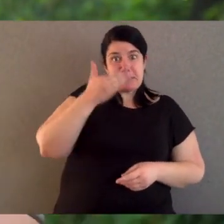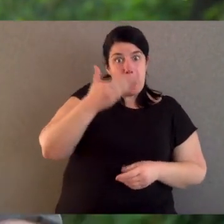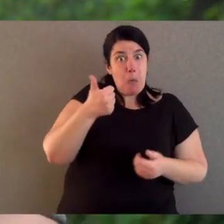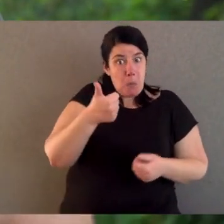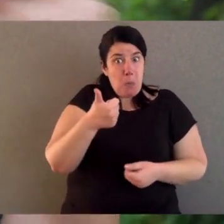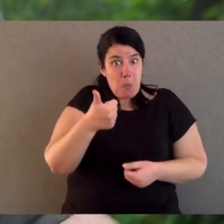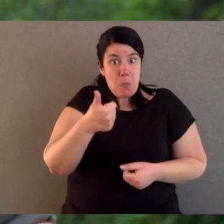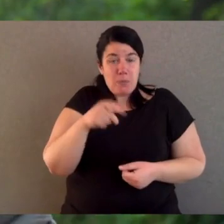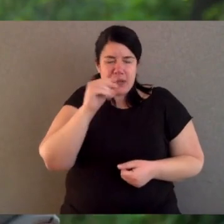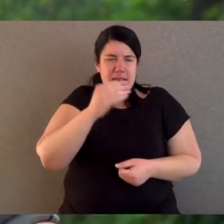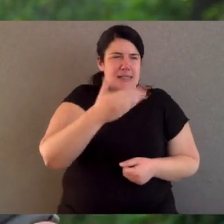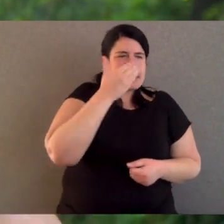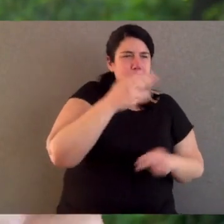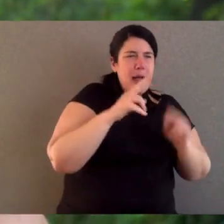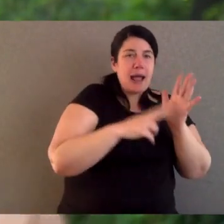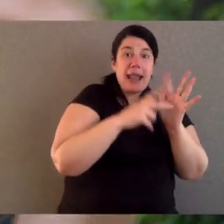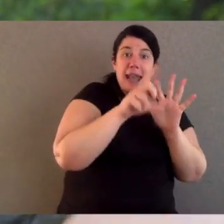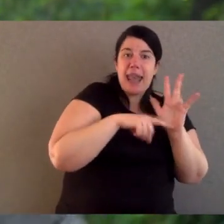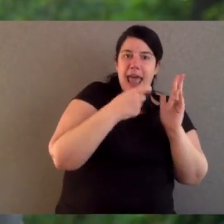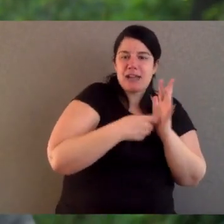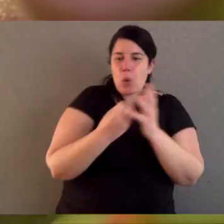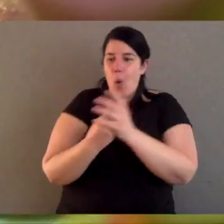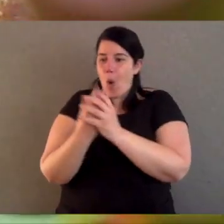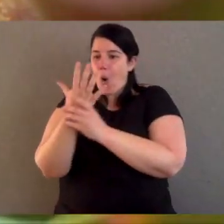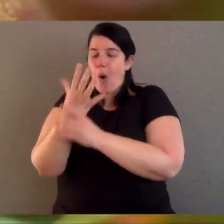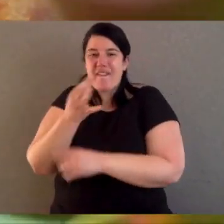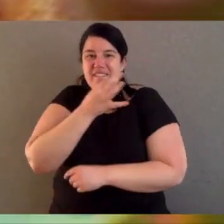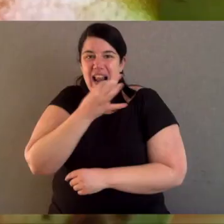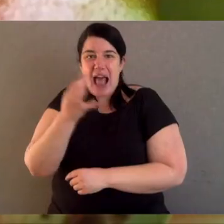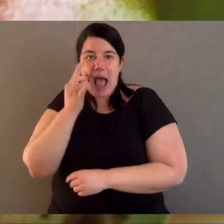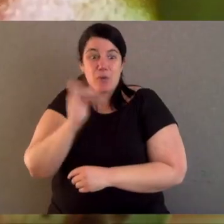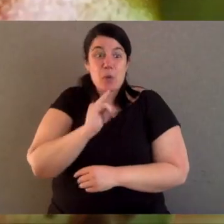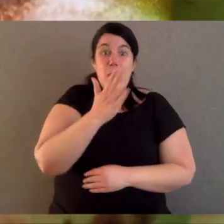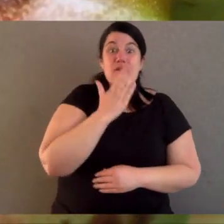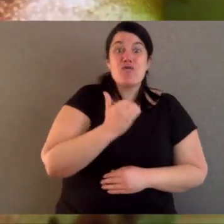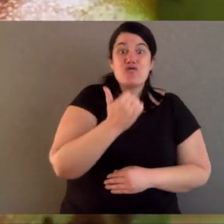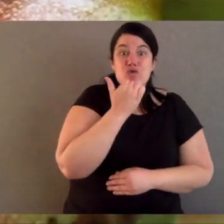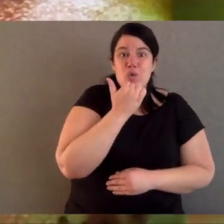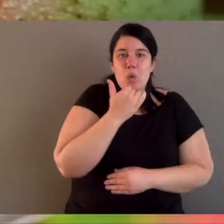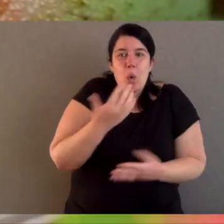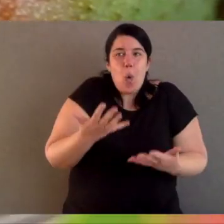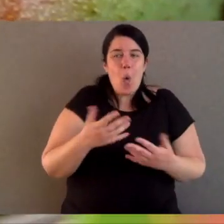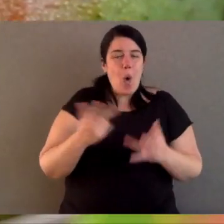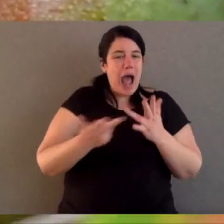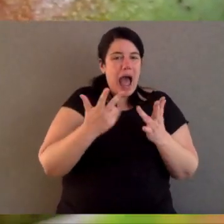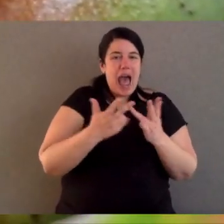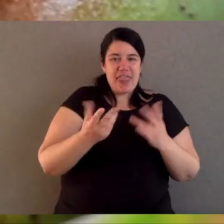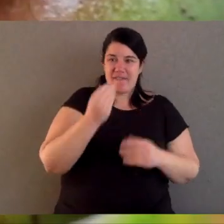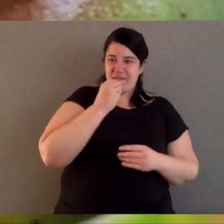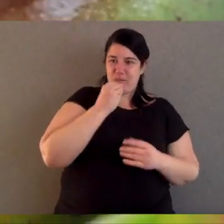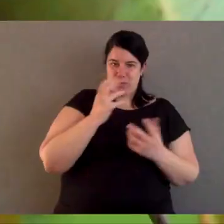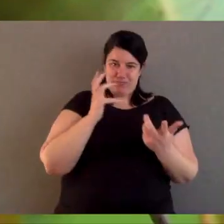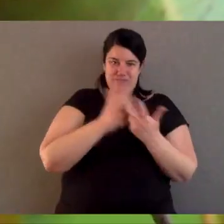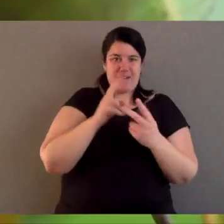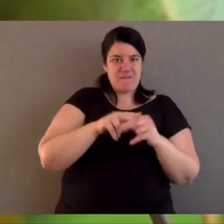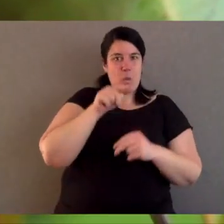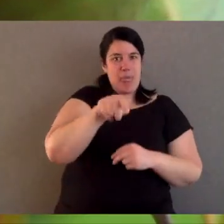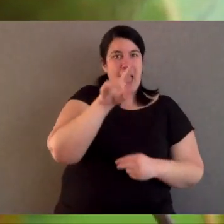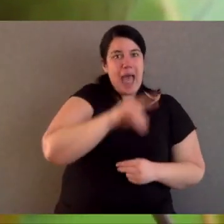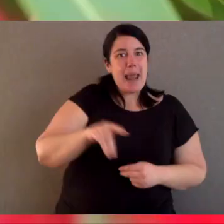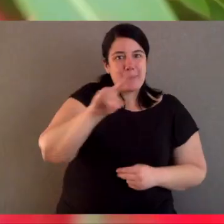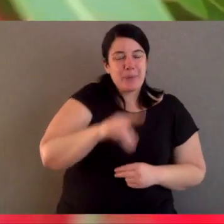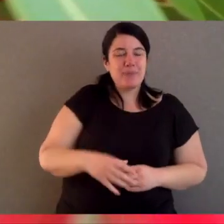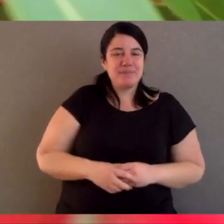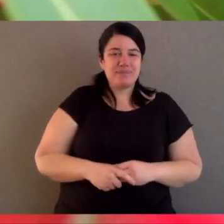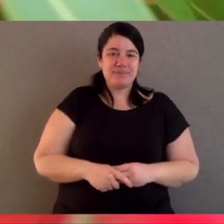have a very reasonable sense of smell, and they can smell out nectar or blossoming flowers or fruit, or whatever food is suitable